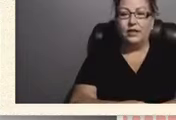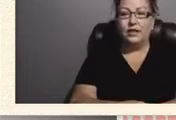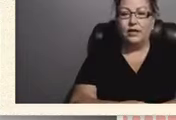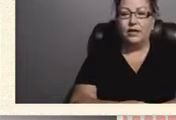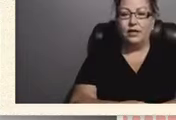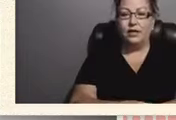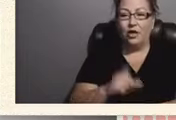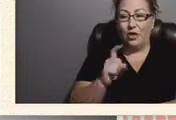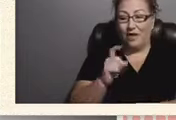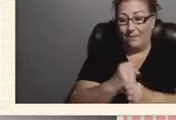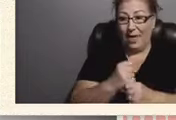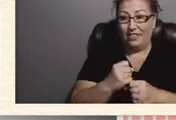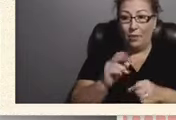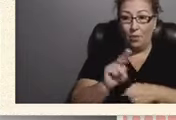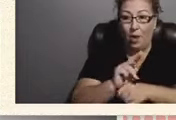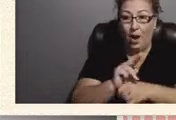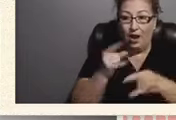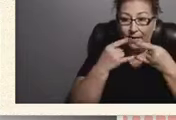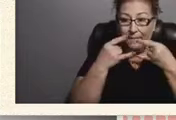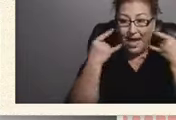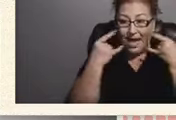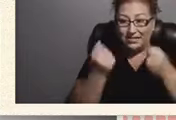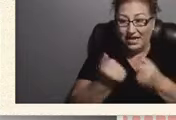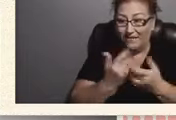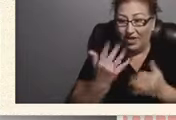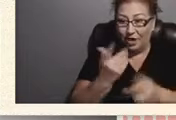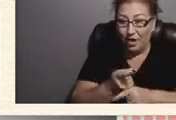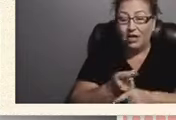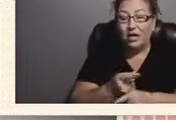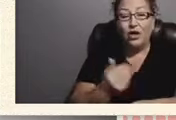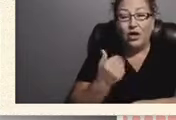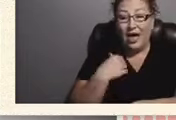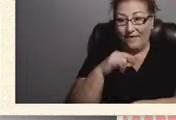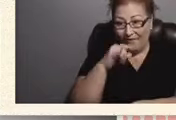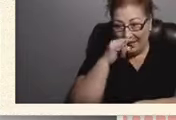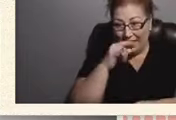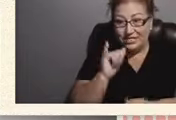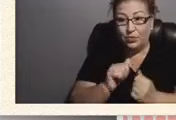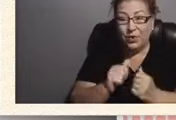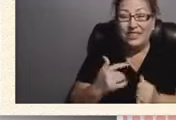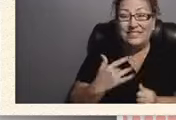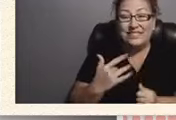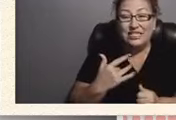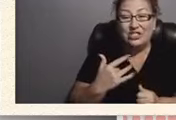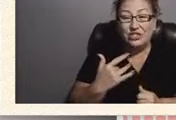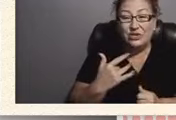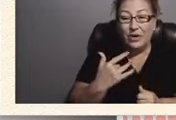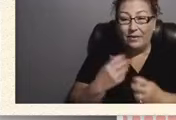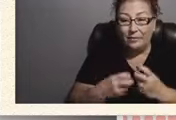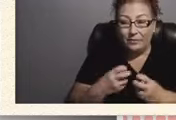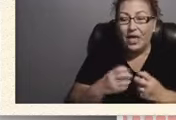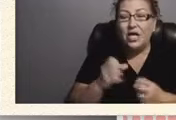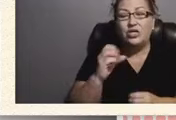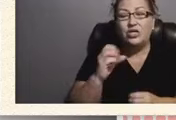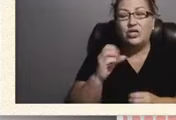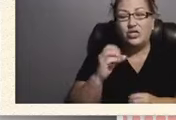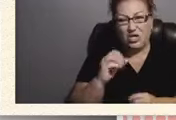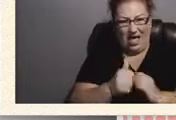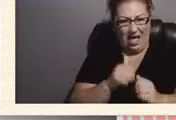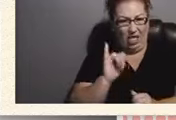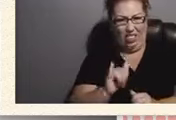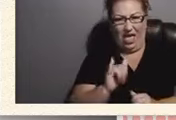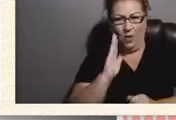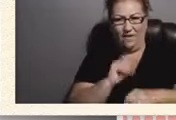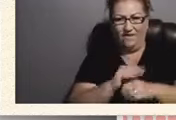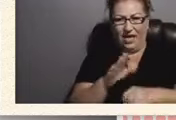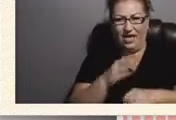mask and everything, correct? We have kids who are with sensory deficits. So how is that going to look for our kids? I think they would have